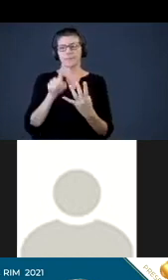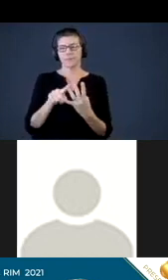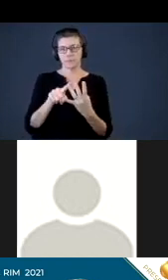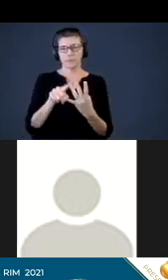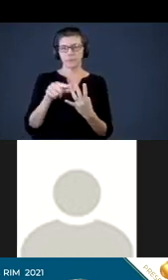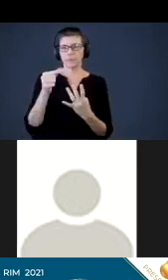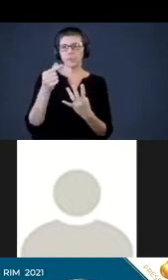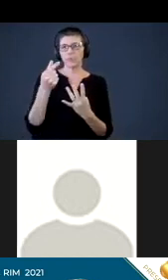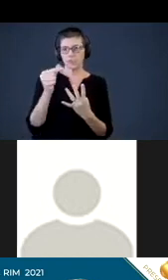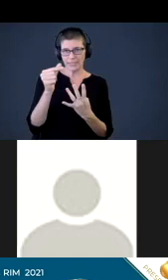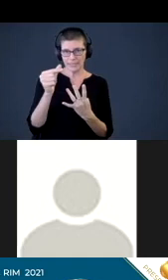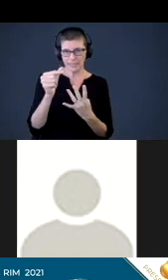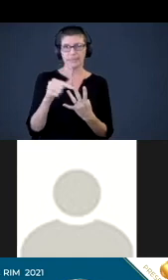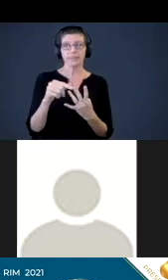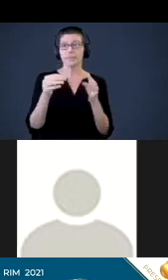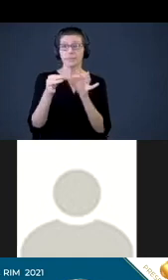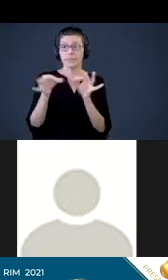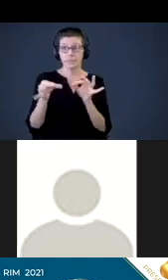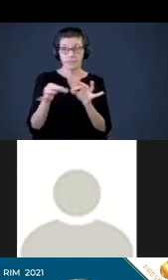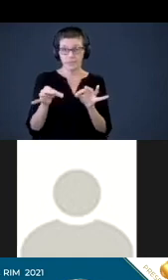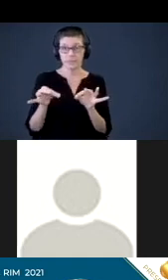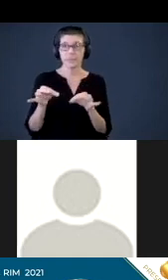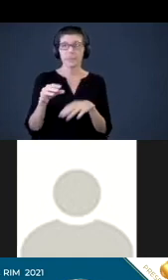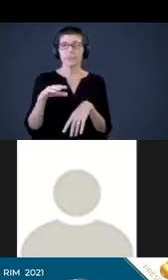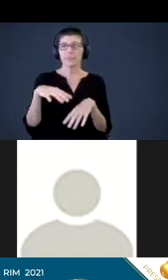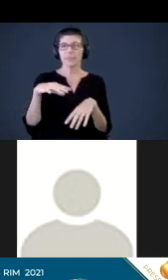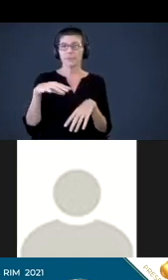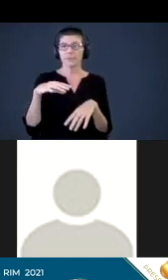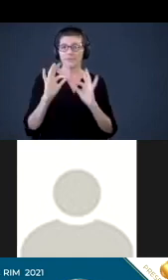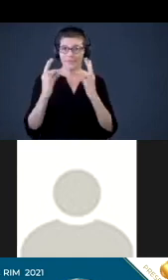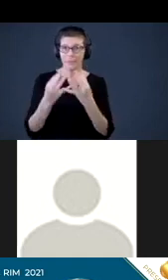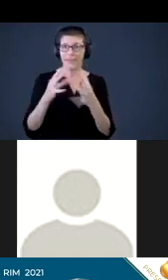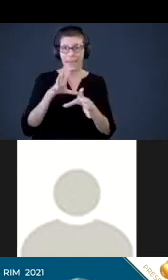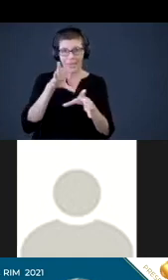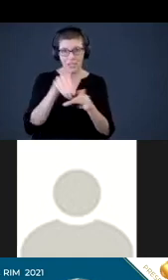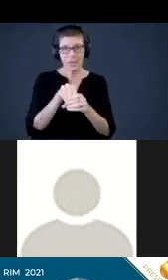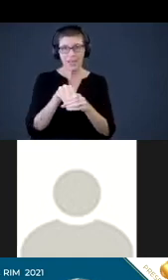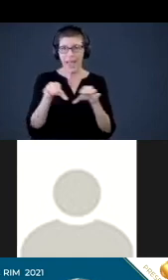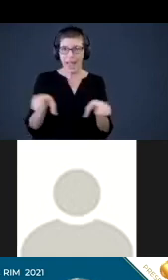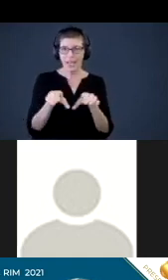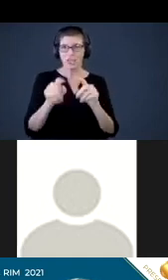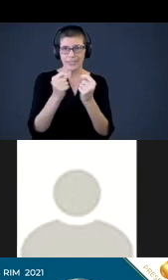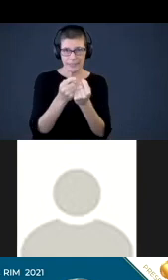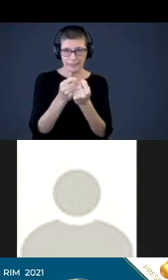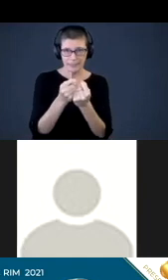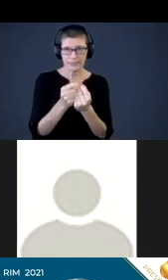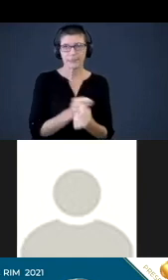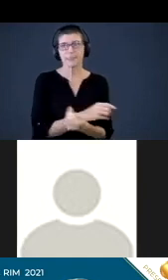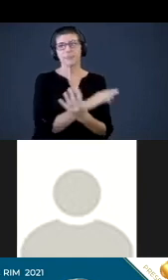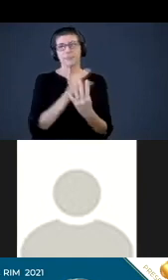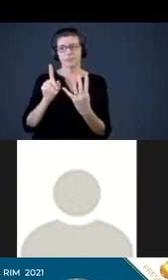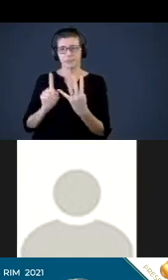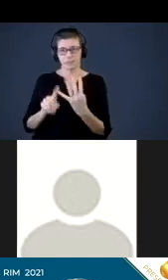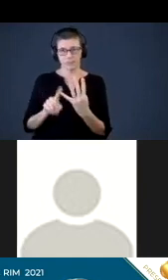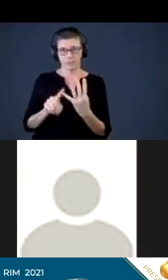is outlined in green, and the words in the center of the circle has is family engagement action team. And the final circle